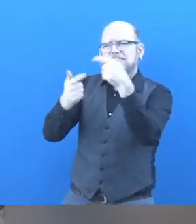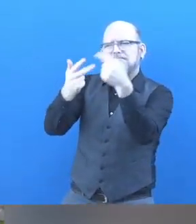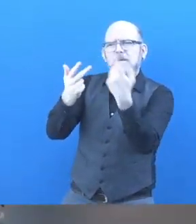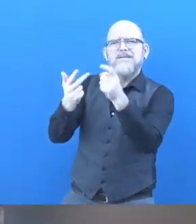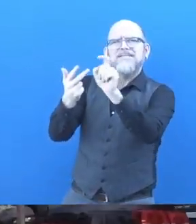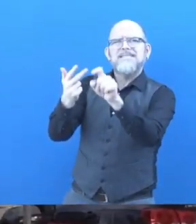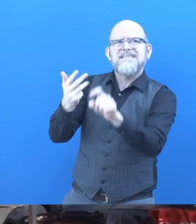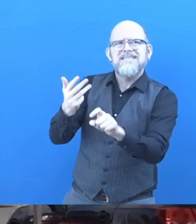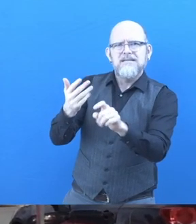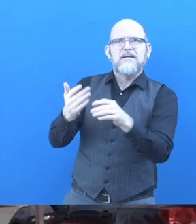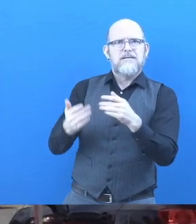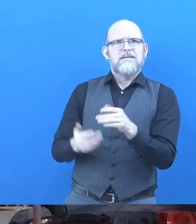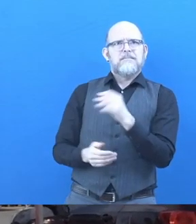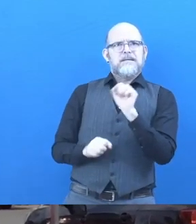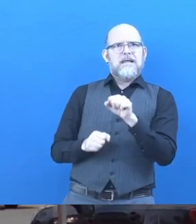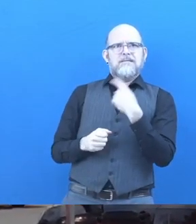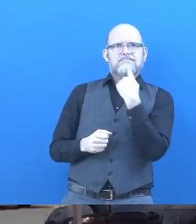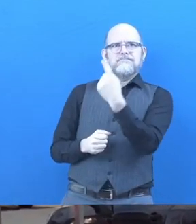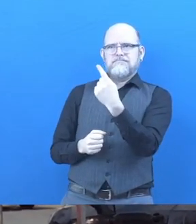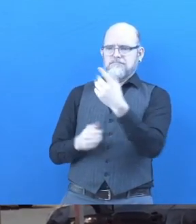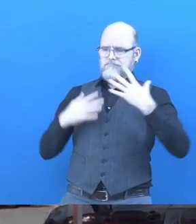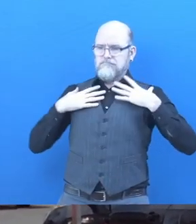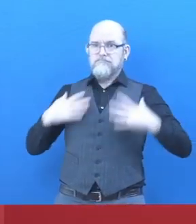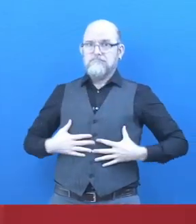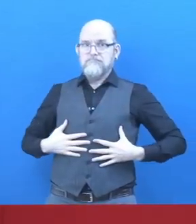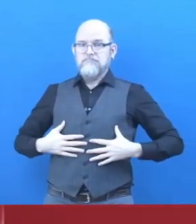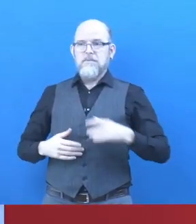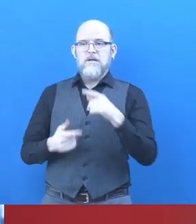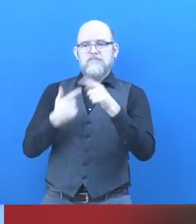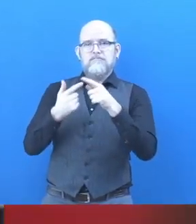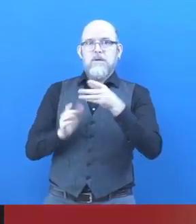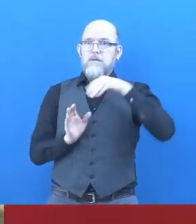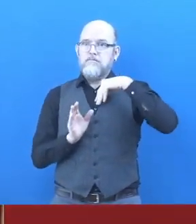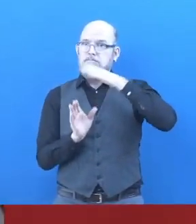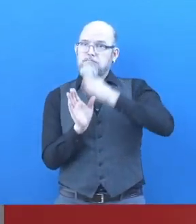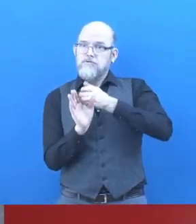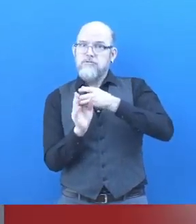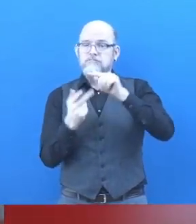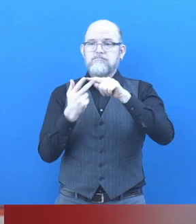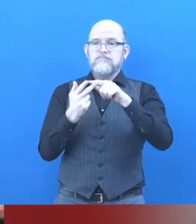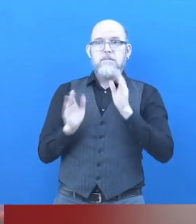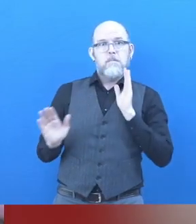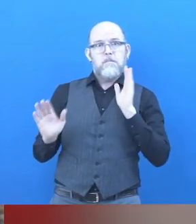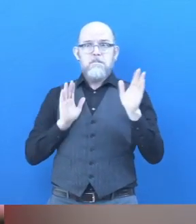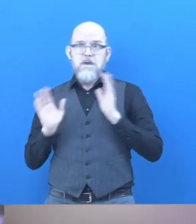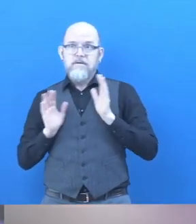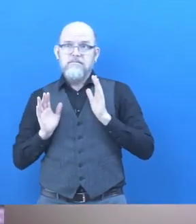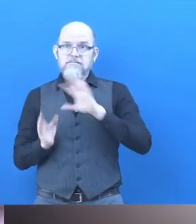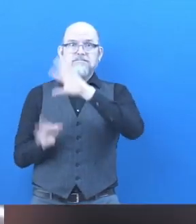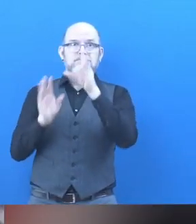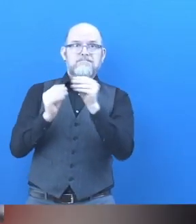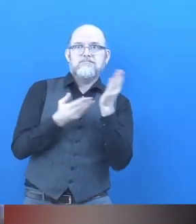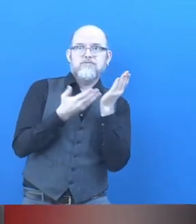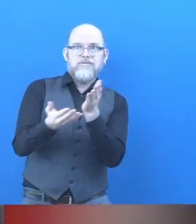ACAP looks at the whole person, including physical health, mental health, and behavioral health. Having 55%